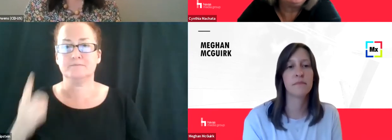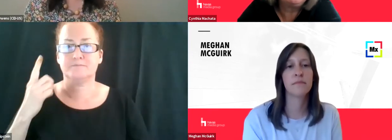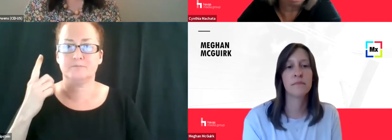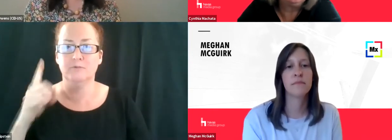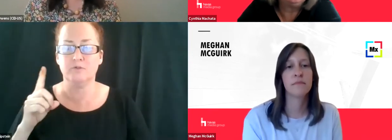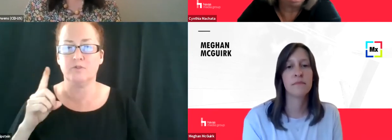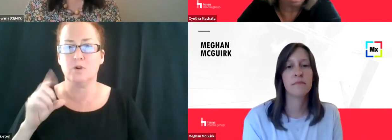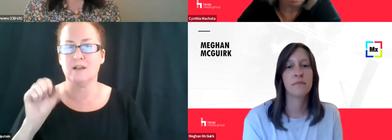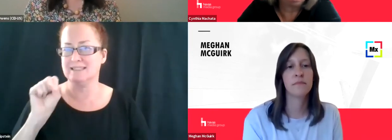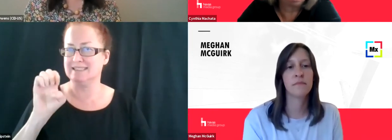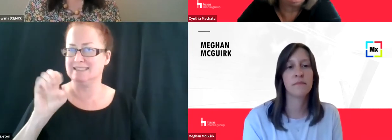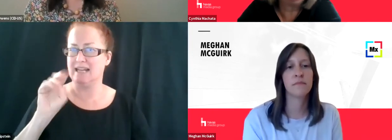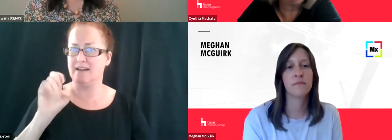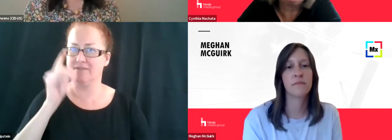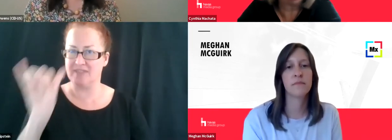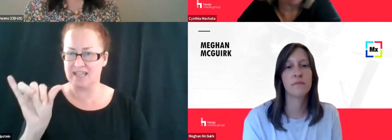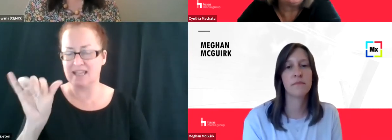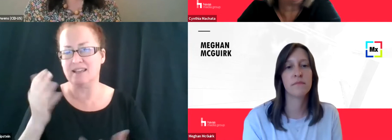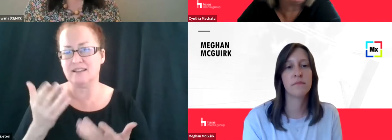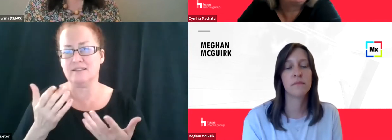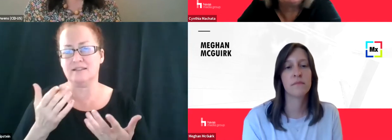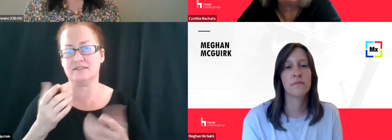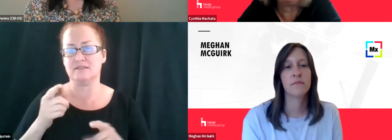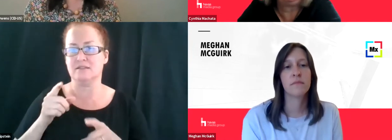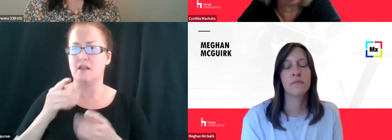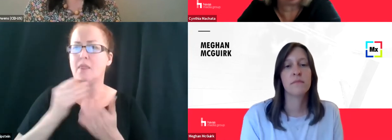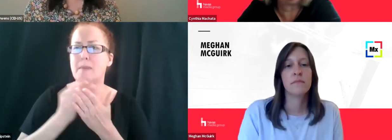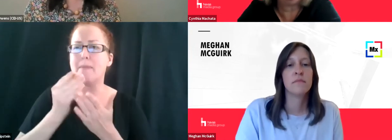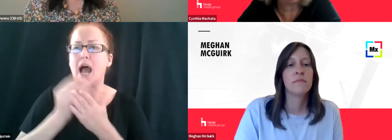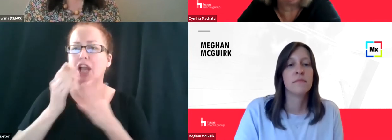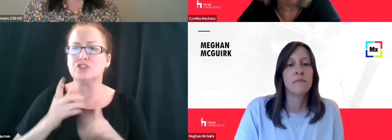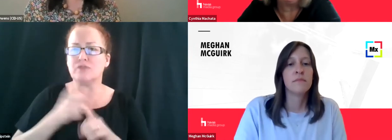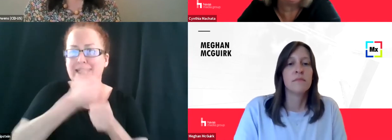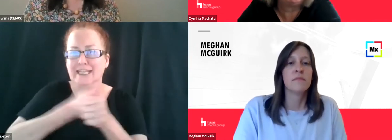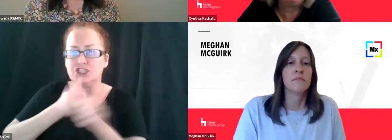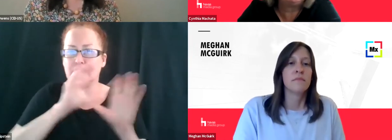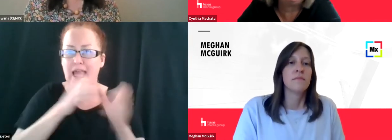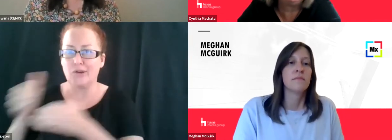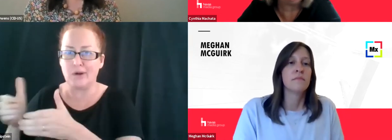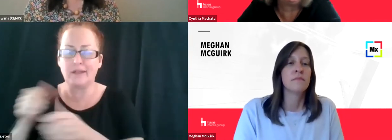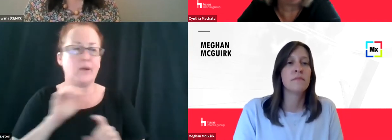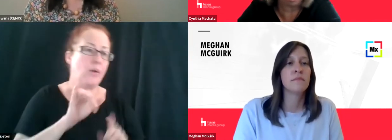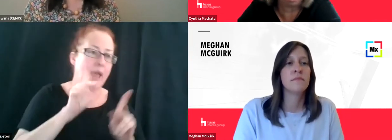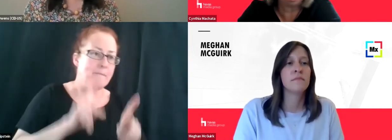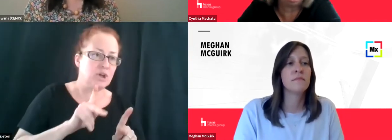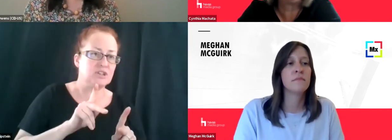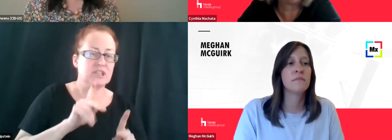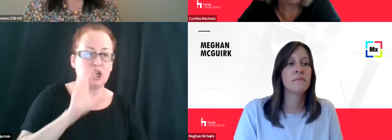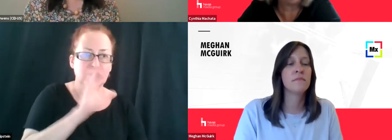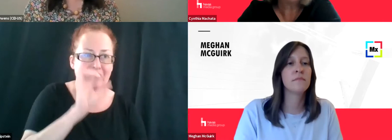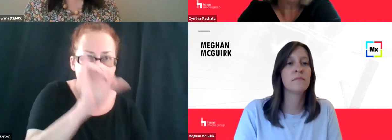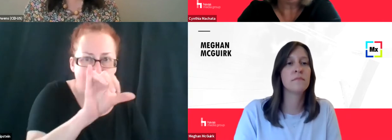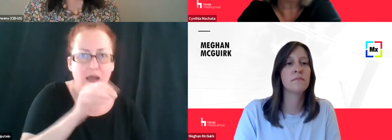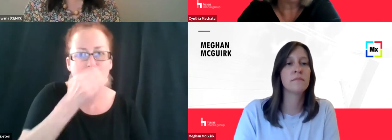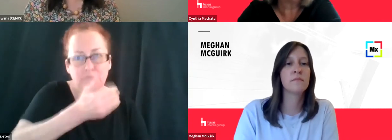about, um, those buyers in the category. They've, they've looked at this over time and it's, it's what, um, they